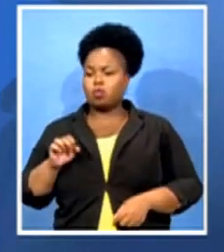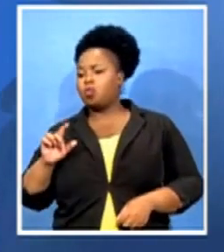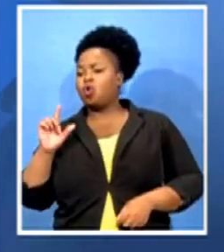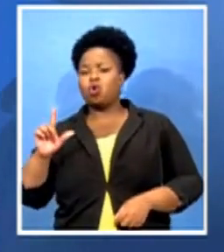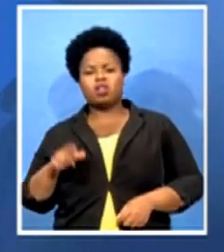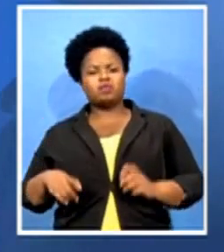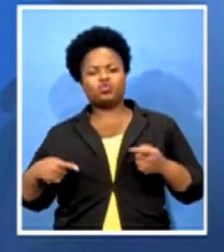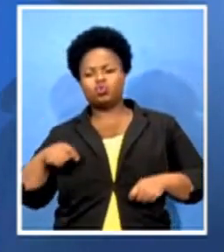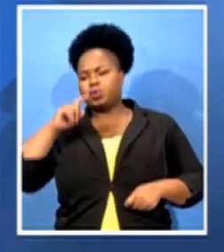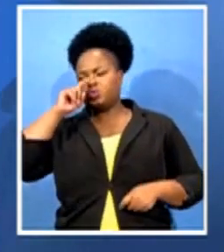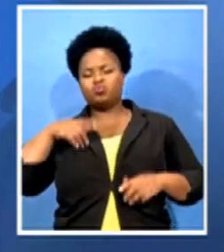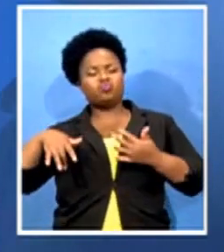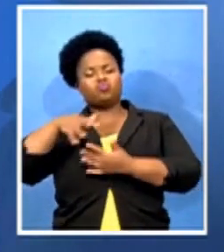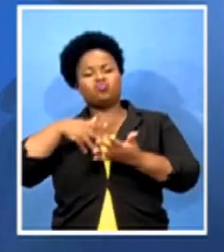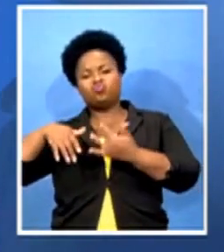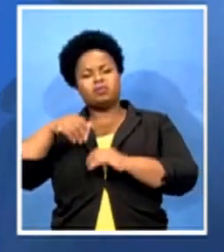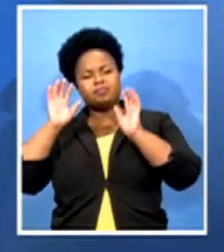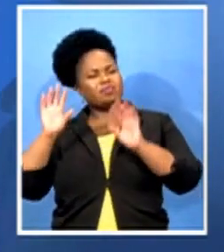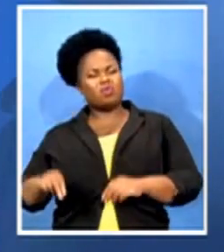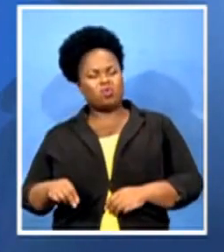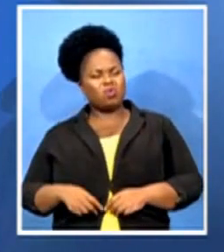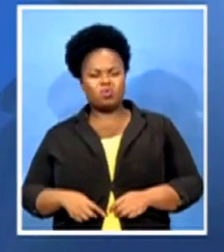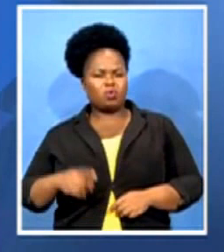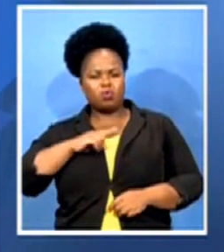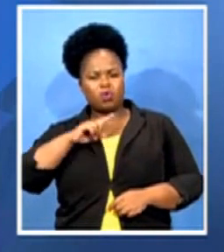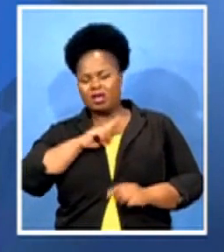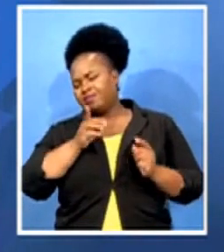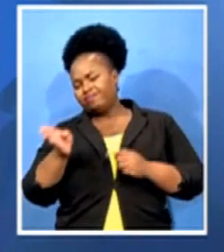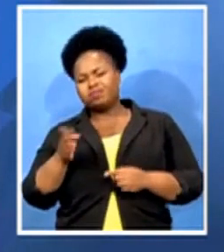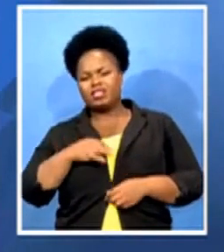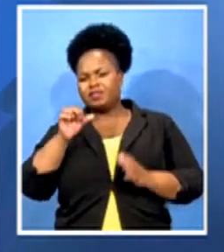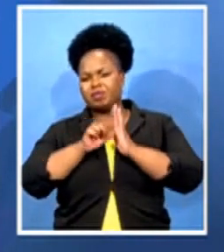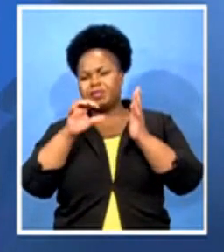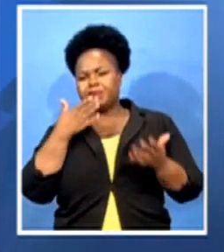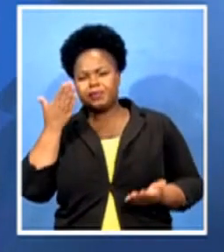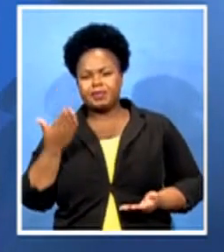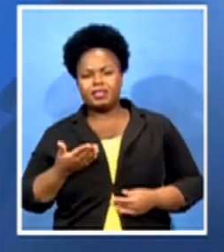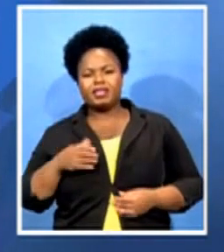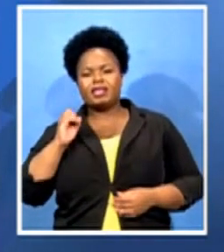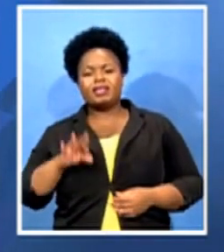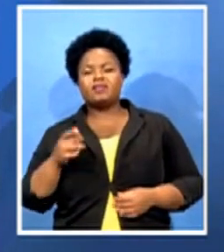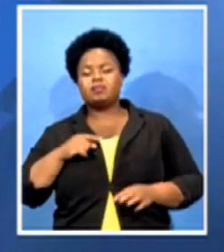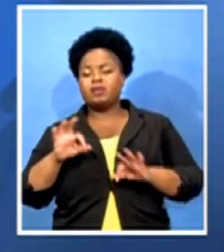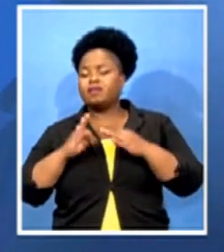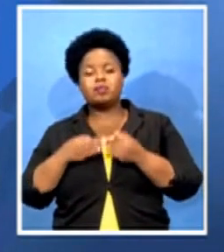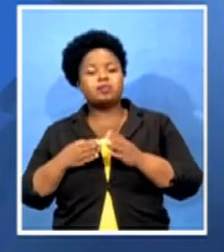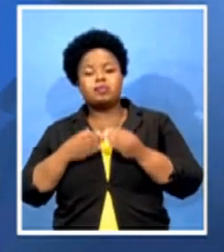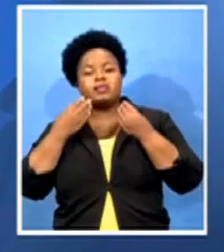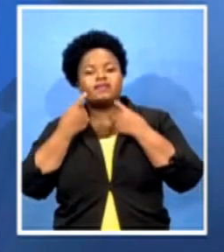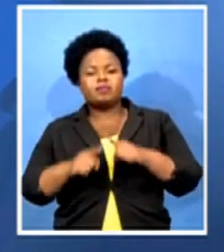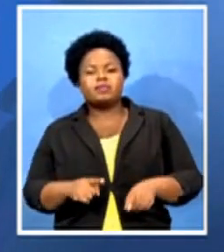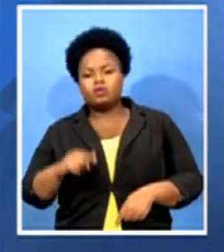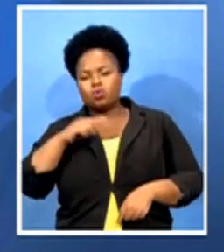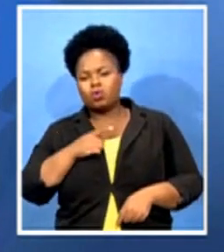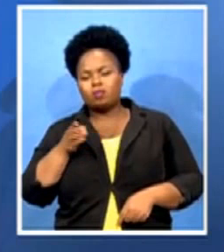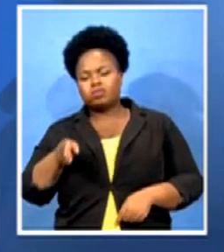go to the mall, why are you going to the mall? If I'm not a next-talk team, why am I forcing to be in the funeral? Why should we have